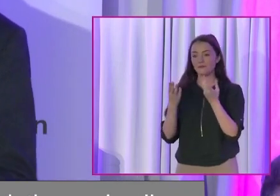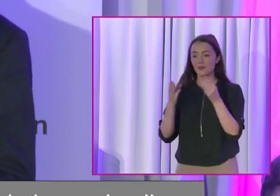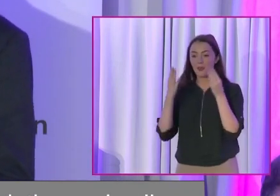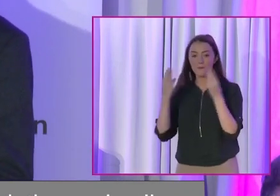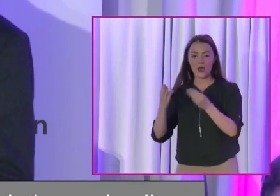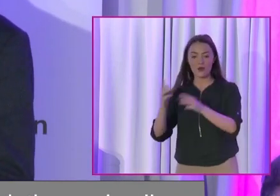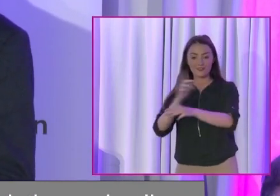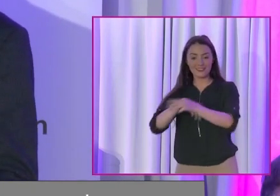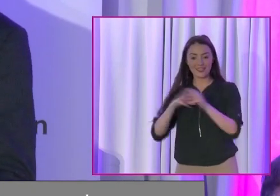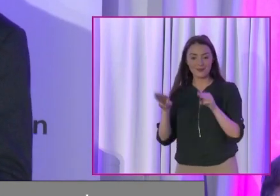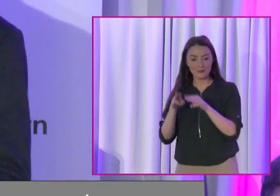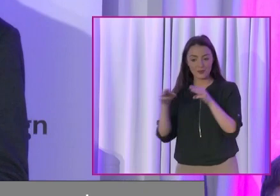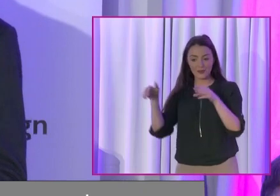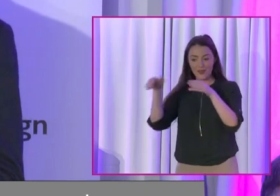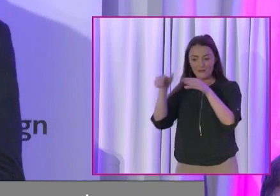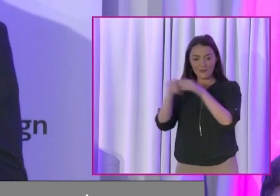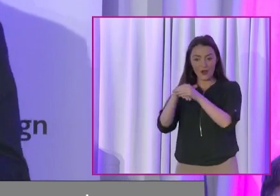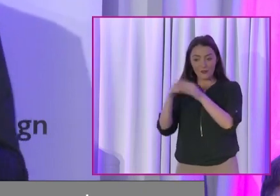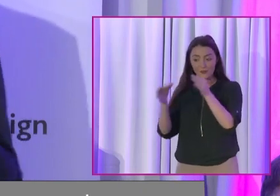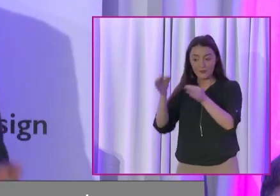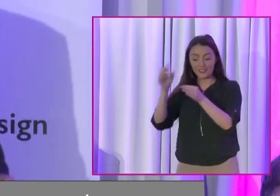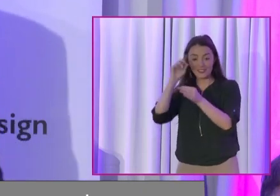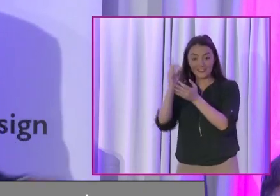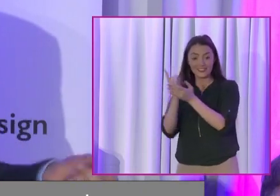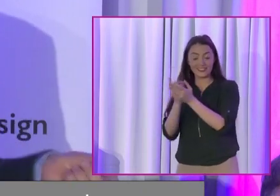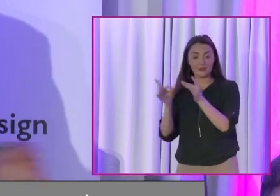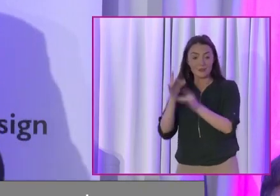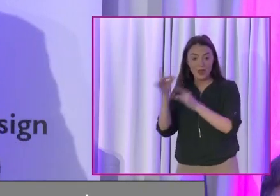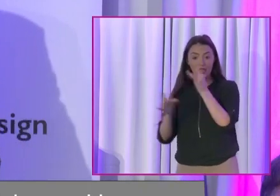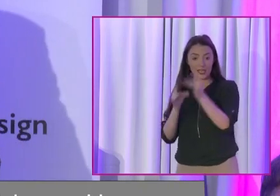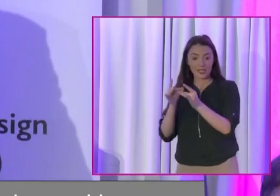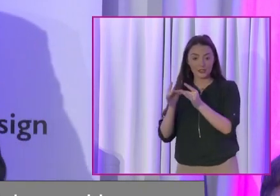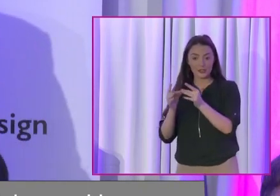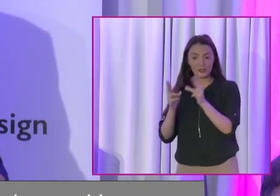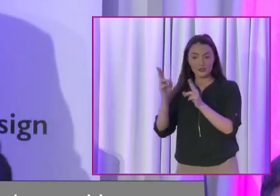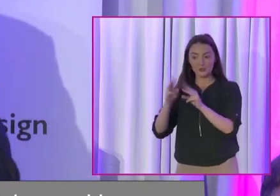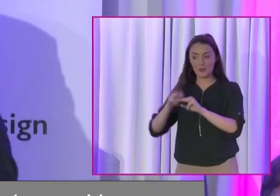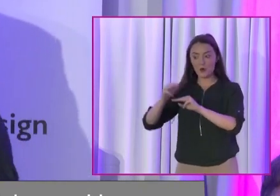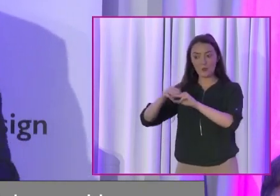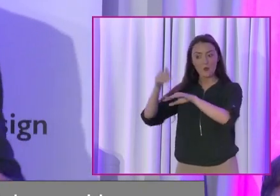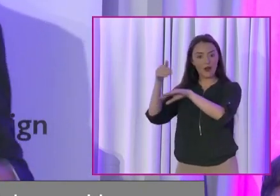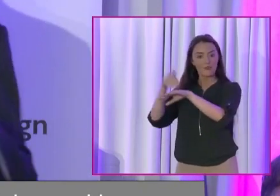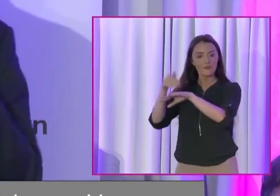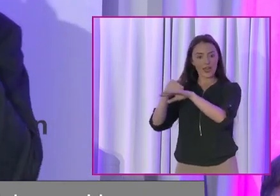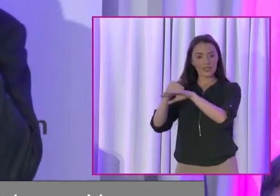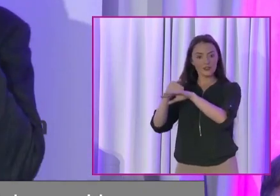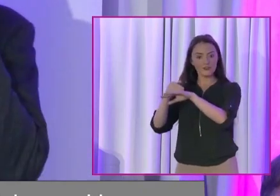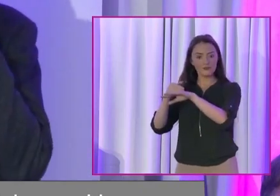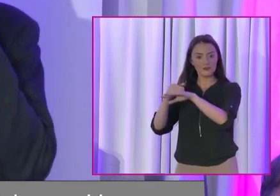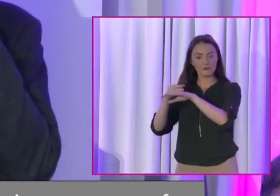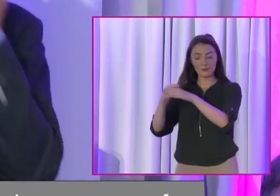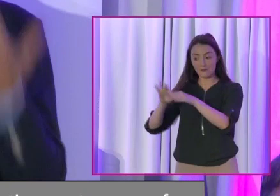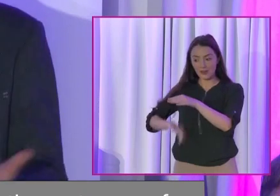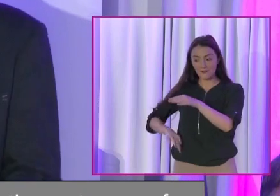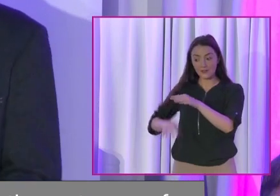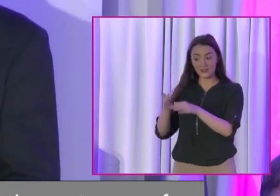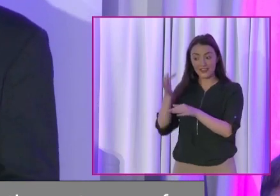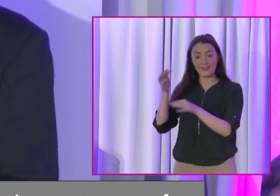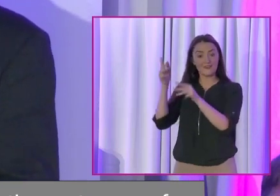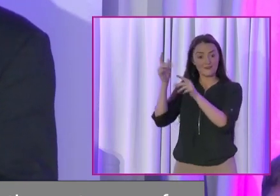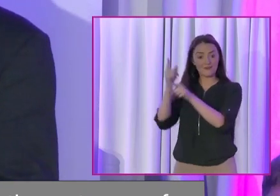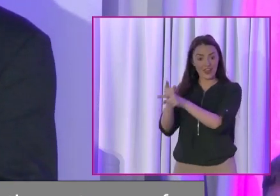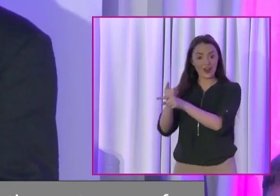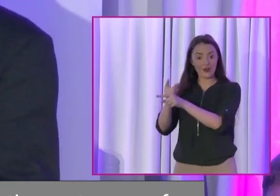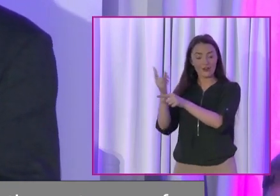part of political decision-making makes for better decisions and more effective outcomes for all of us in all aspects of our lives. We can't